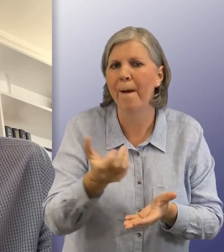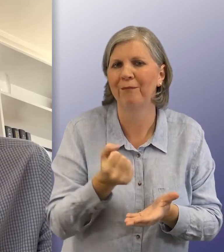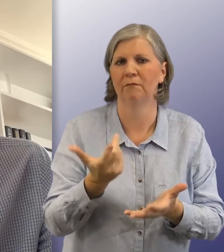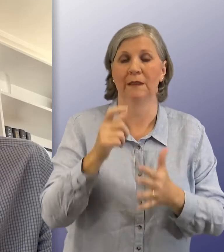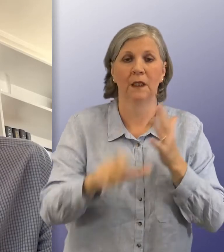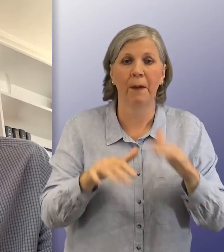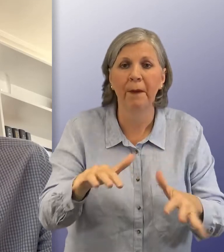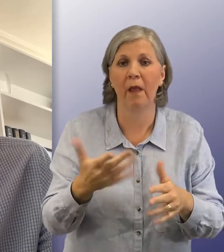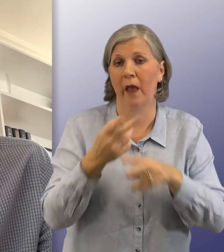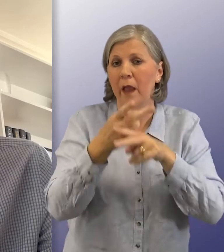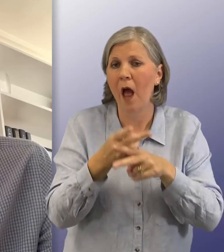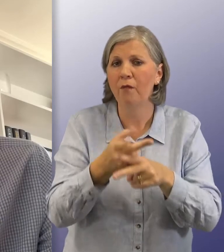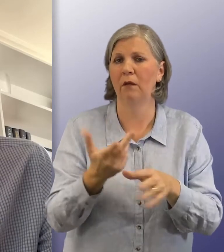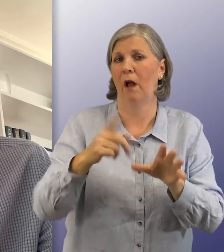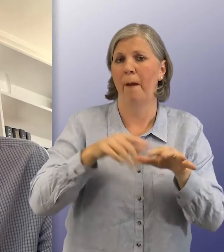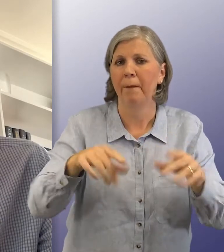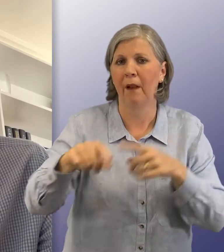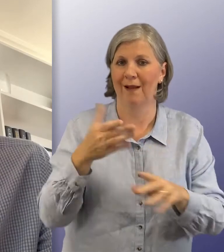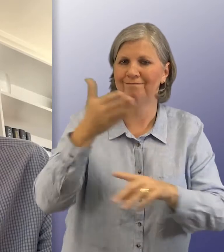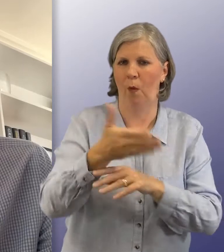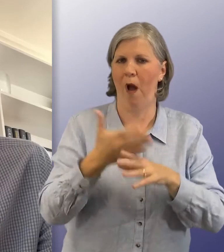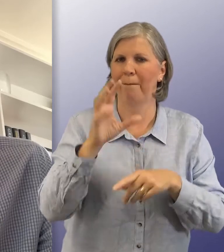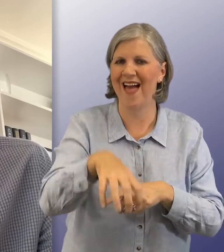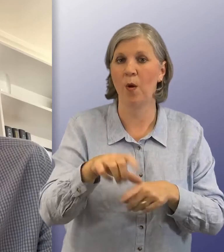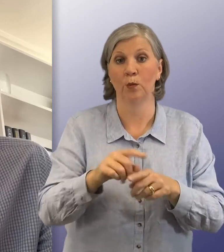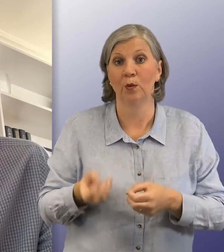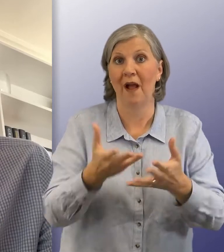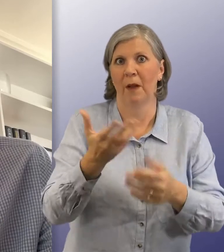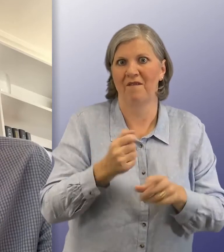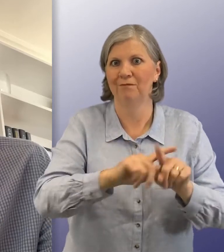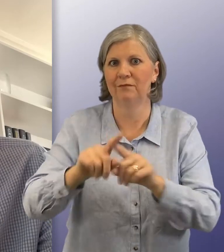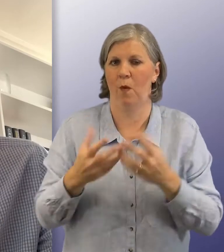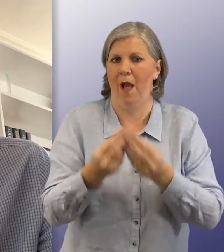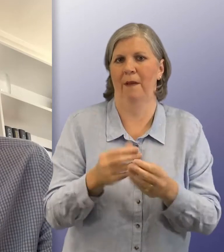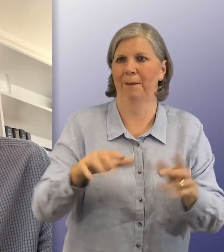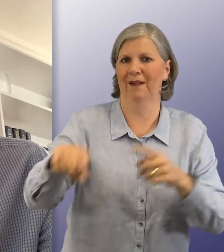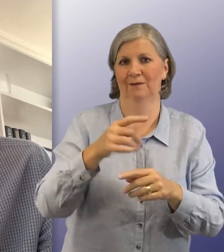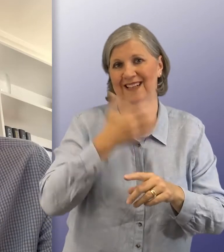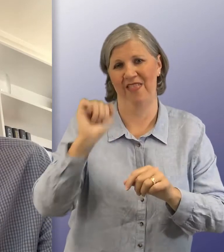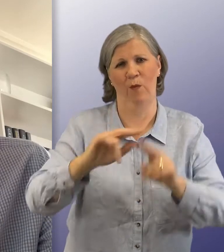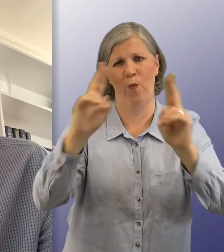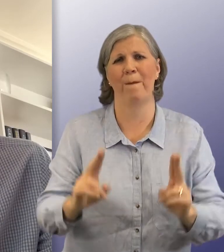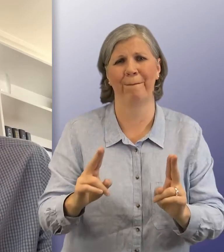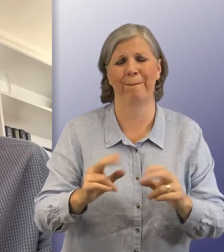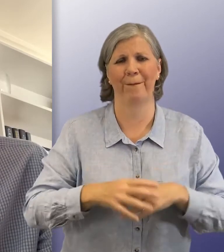people, carers and young people entering the workplace as well as delivering benefits to help people heat their homes.